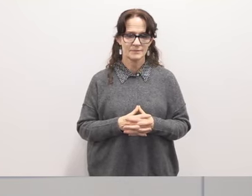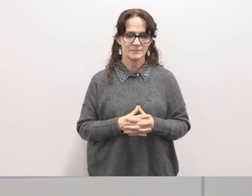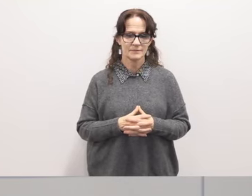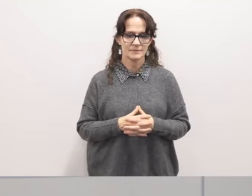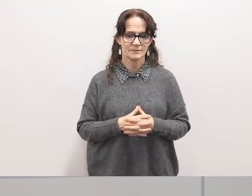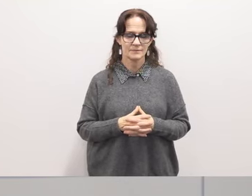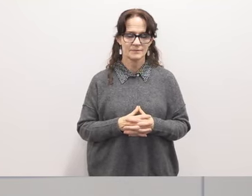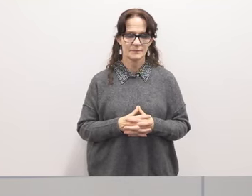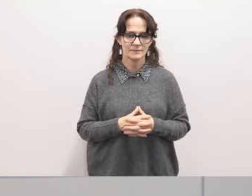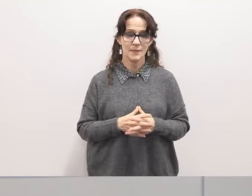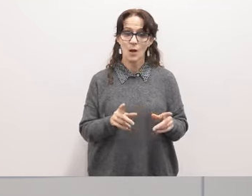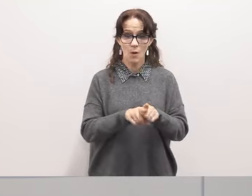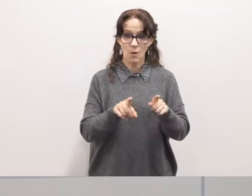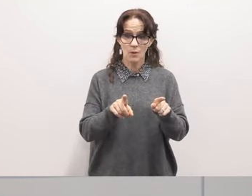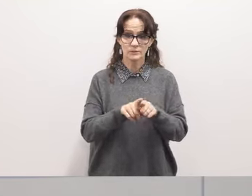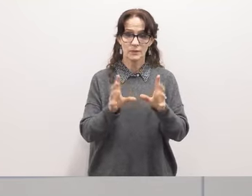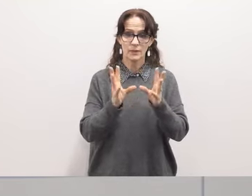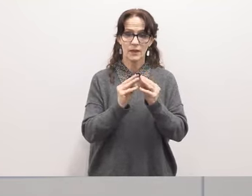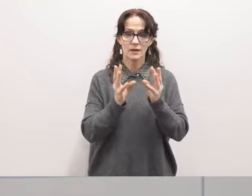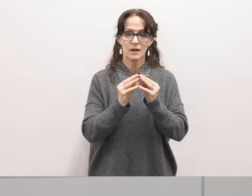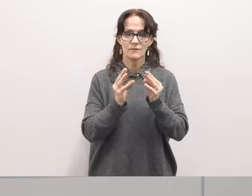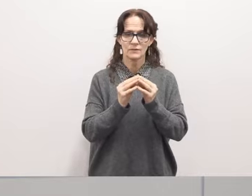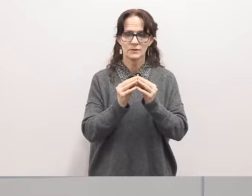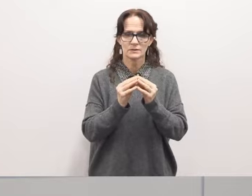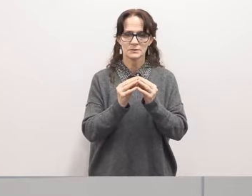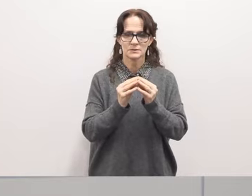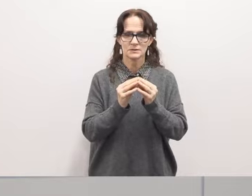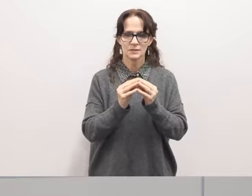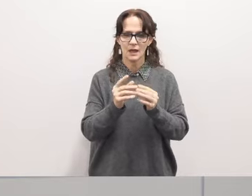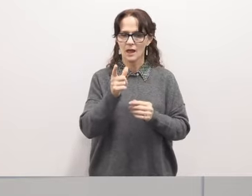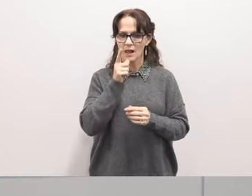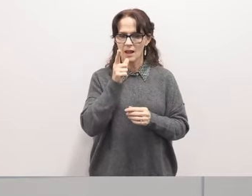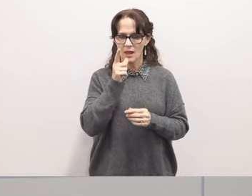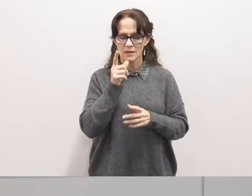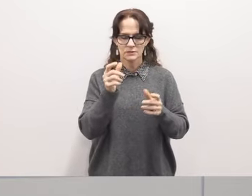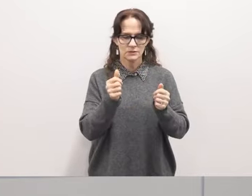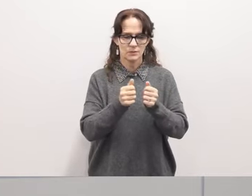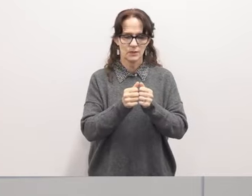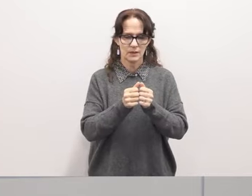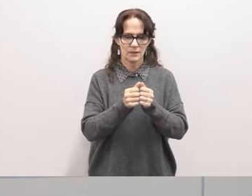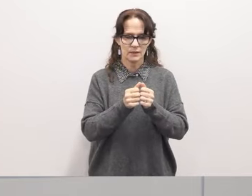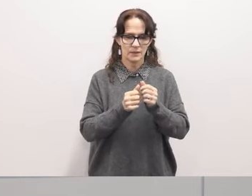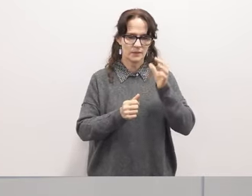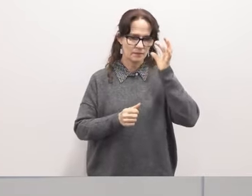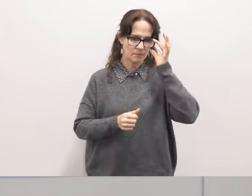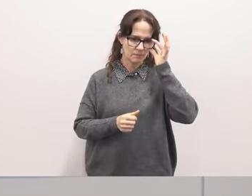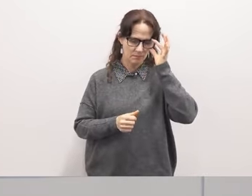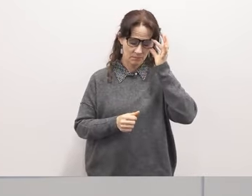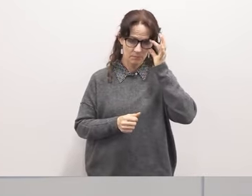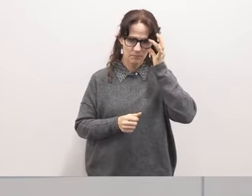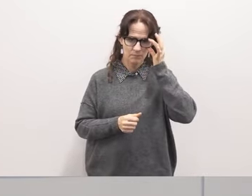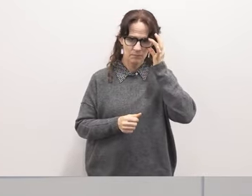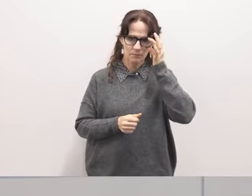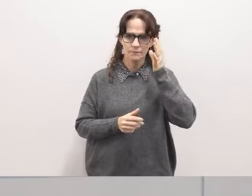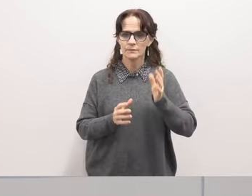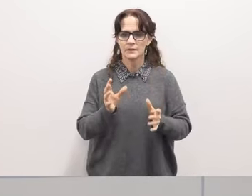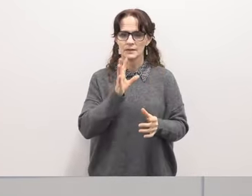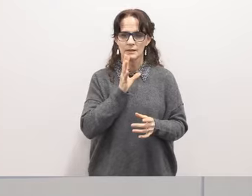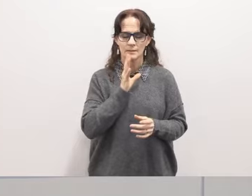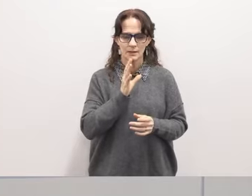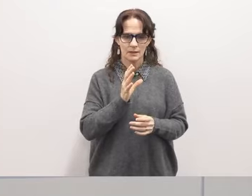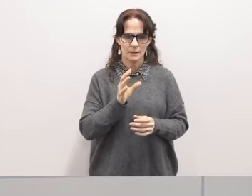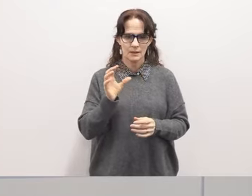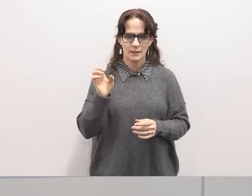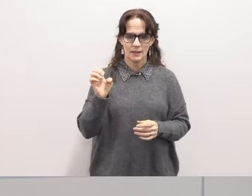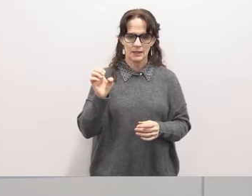then i and also at that conference i i was at a luncheon with uh that was where the keynote speaker was uh eloy